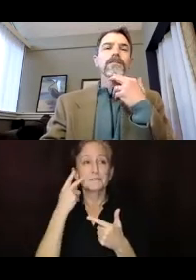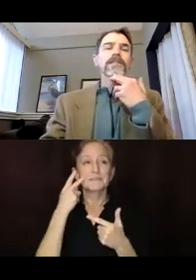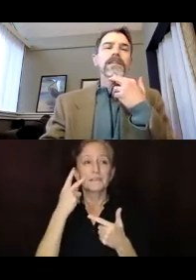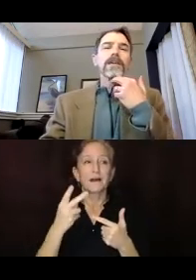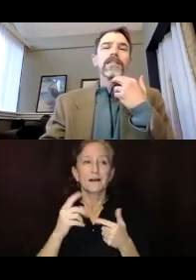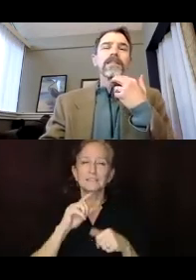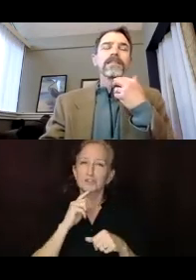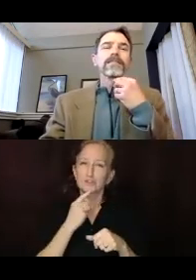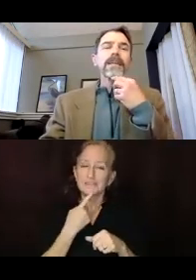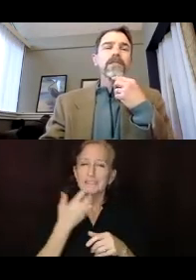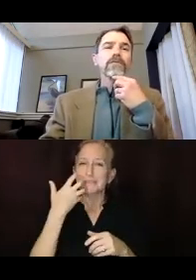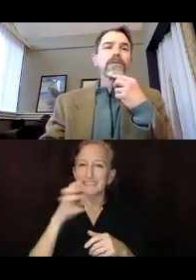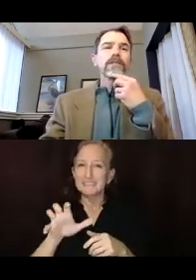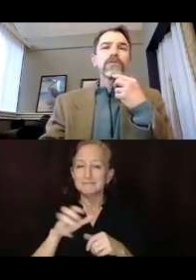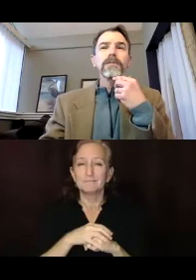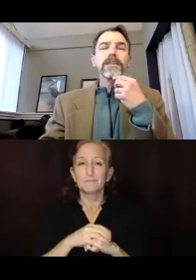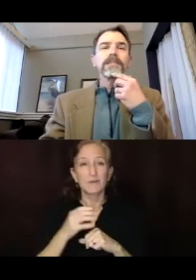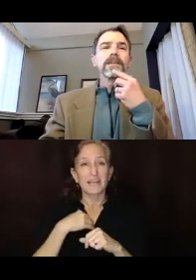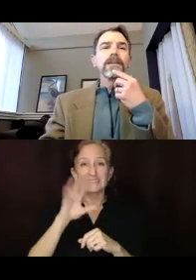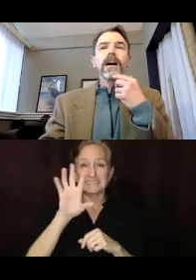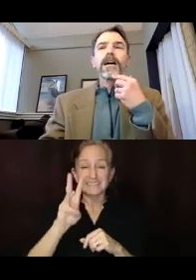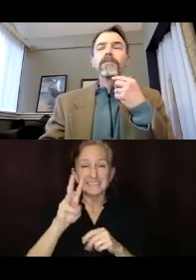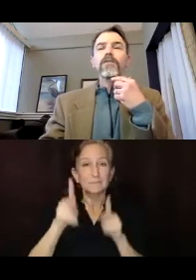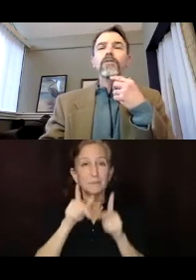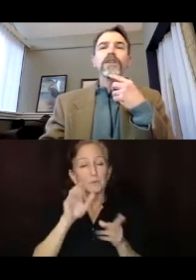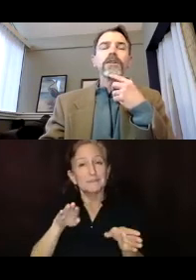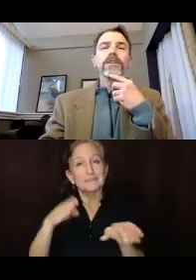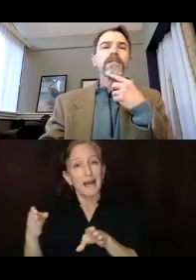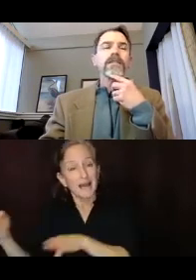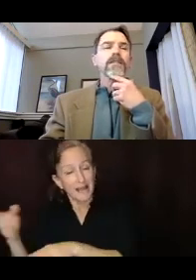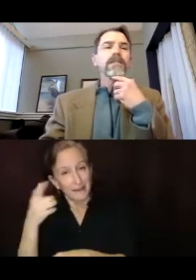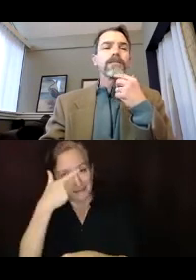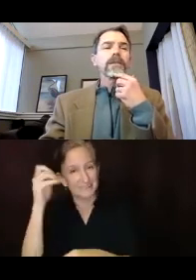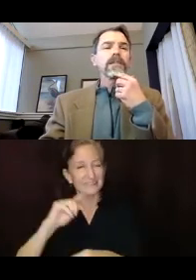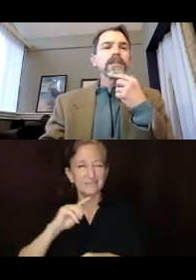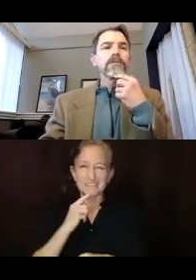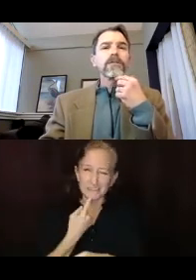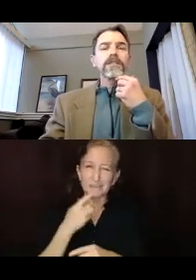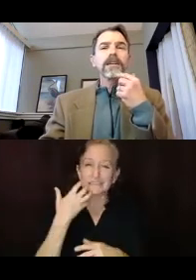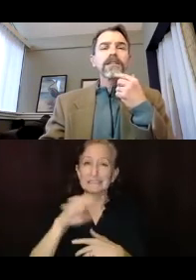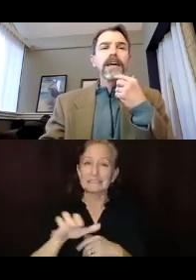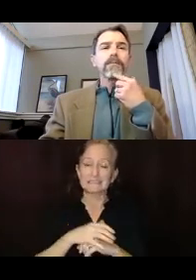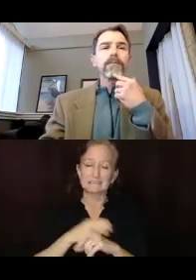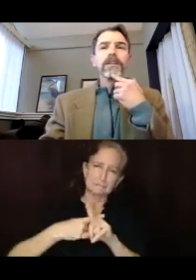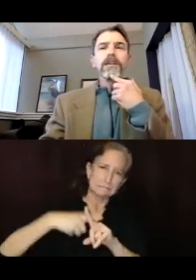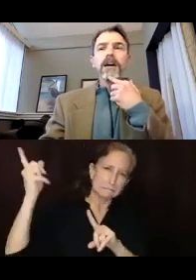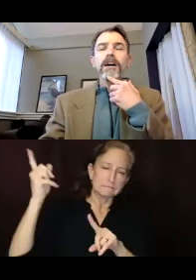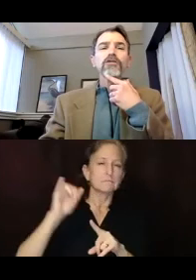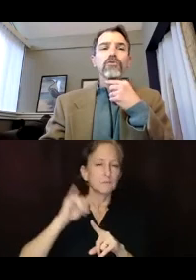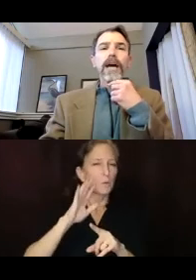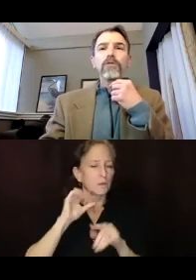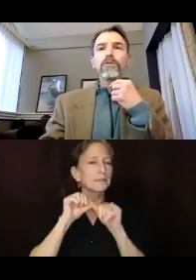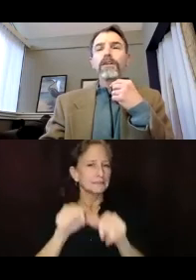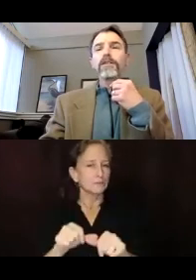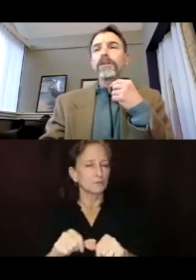2017, we had six deaths from extreme heat. Um, so we know that this is, this is something that's continuing to happen. Uh,